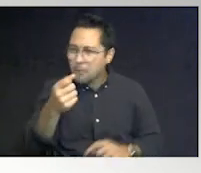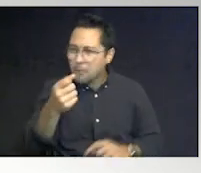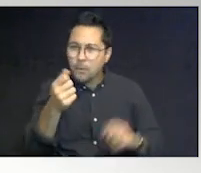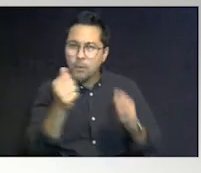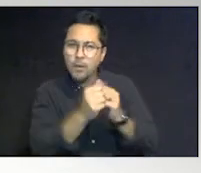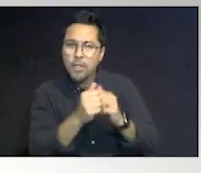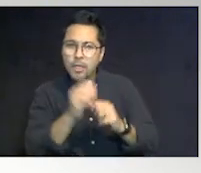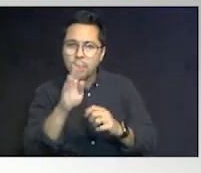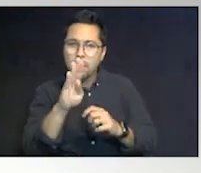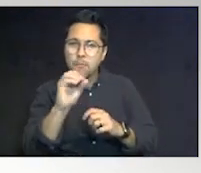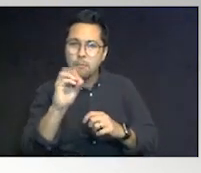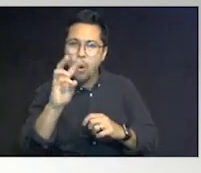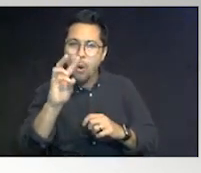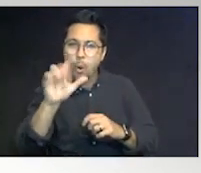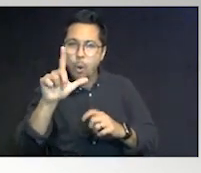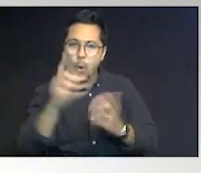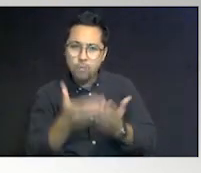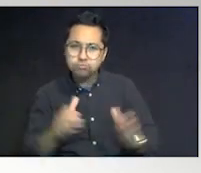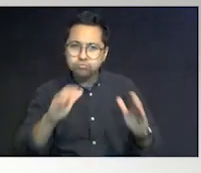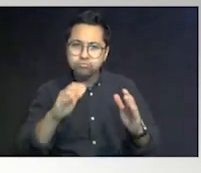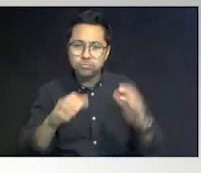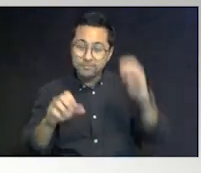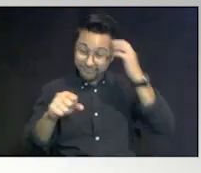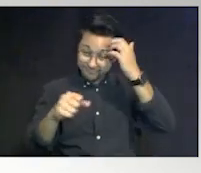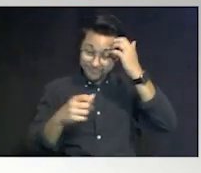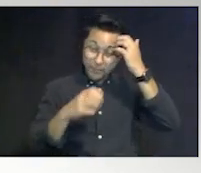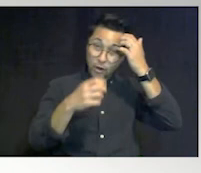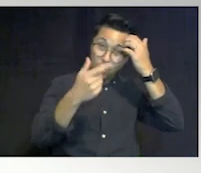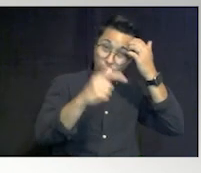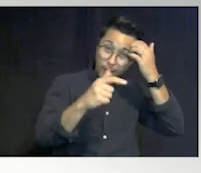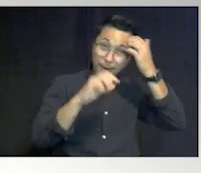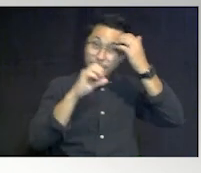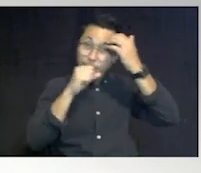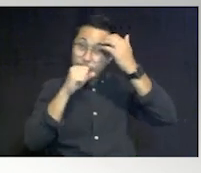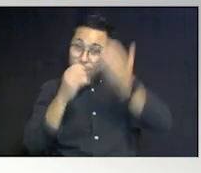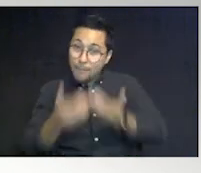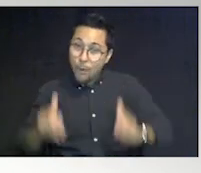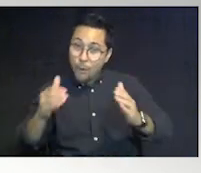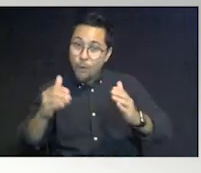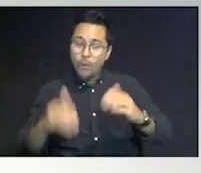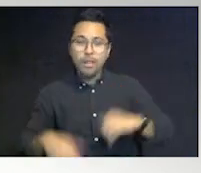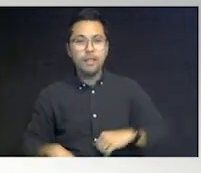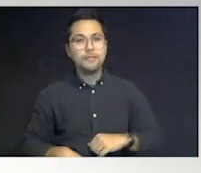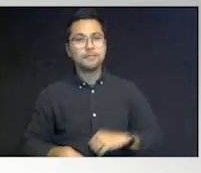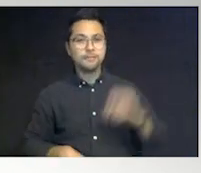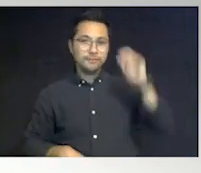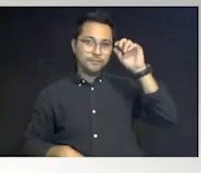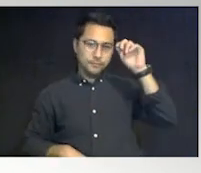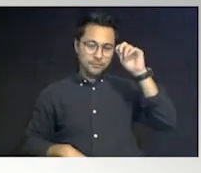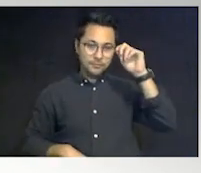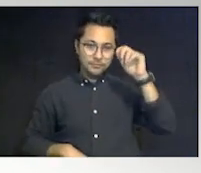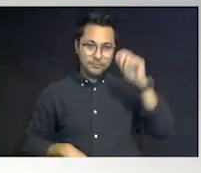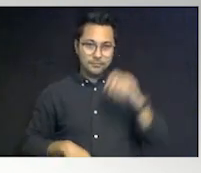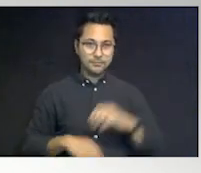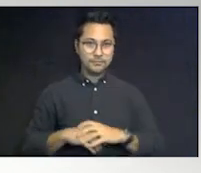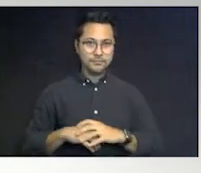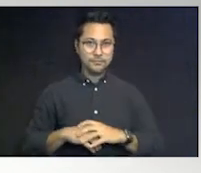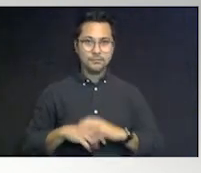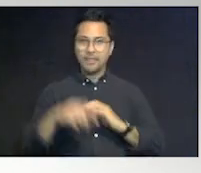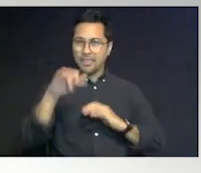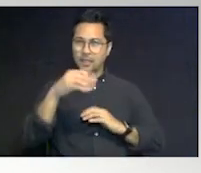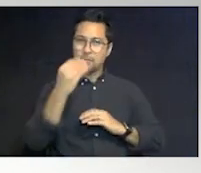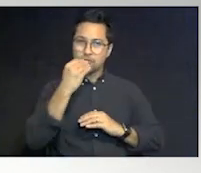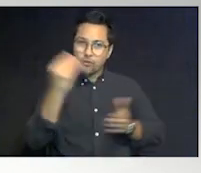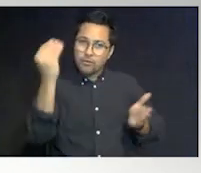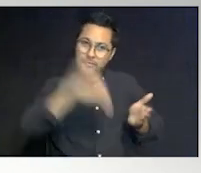happened? A bowl. A green and orange bowl. A green, a bowl that you put on your food in